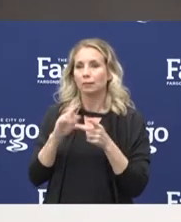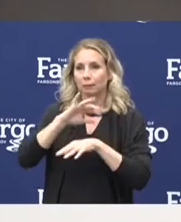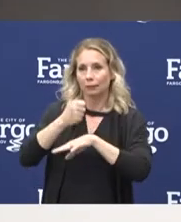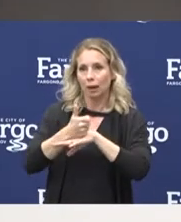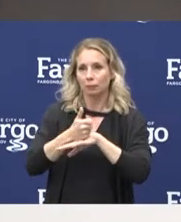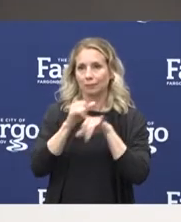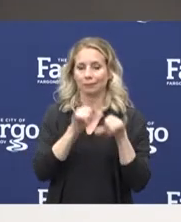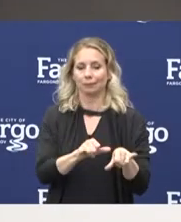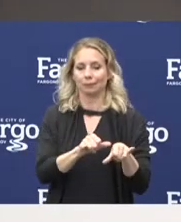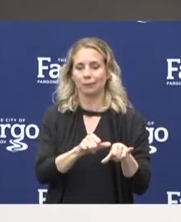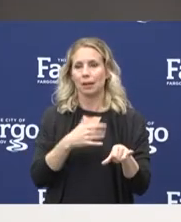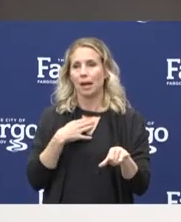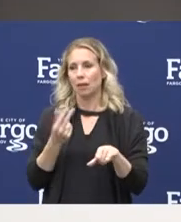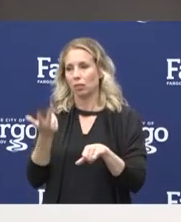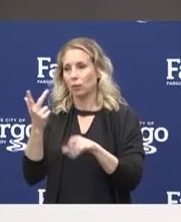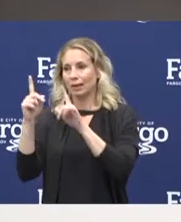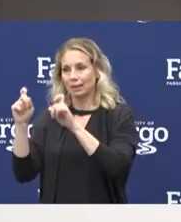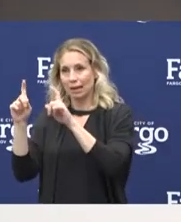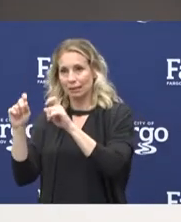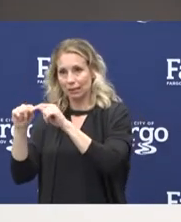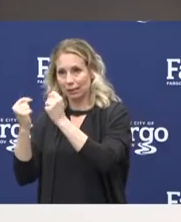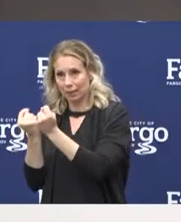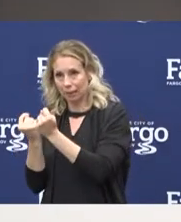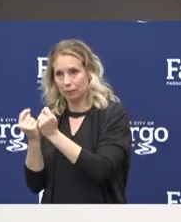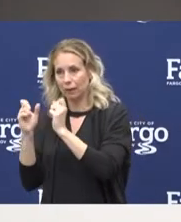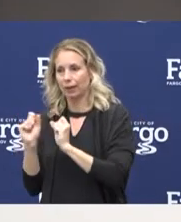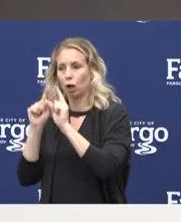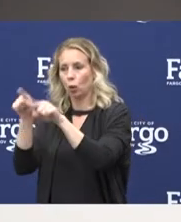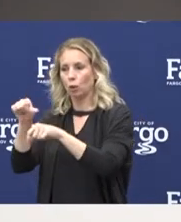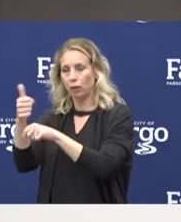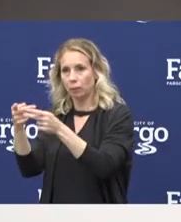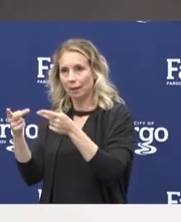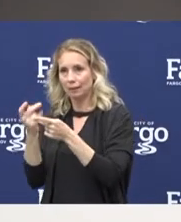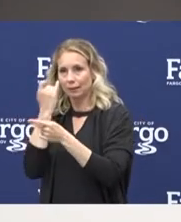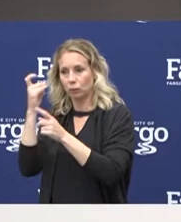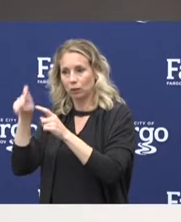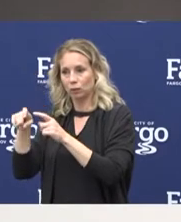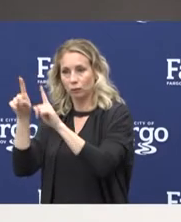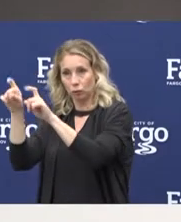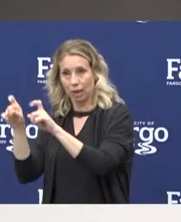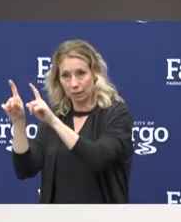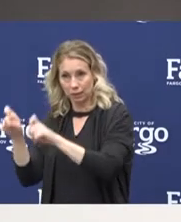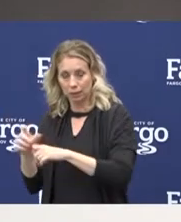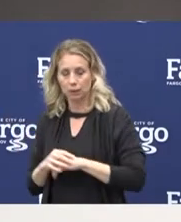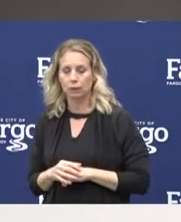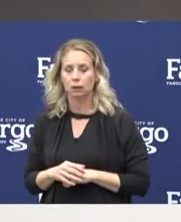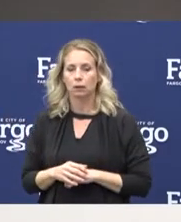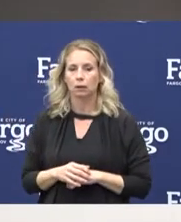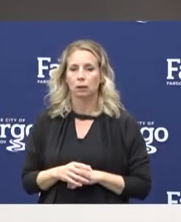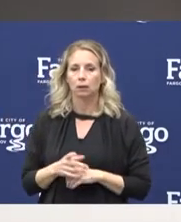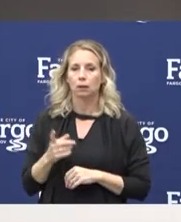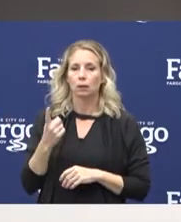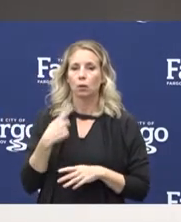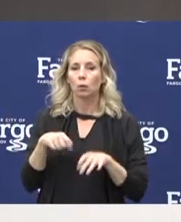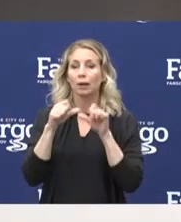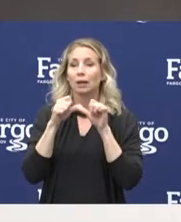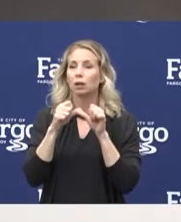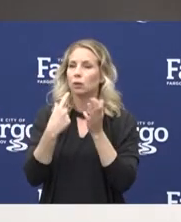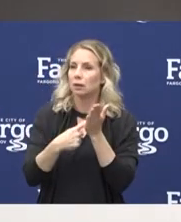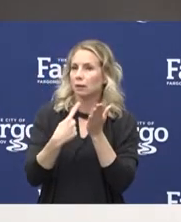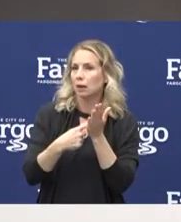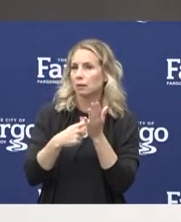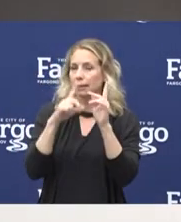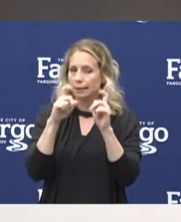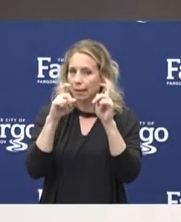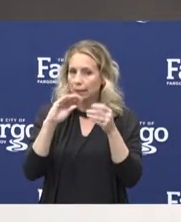team, three testing teams that can go to different places if we need to. We're continuing to talk about our testing matrix and try